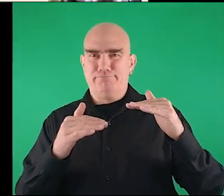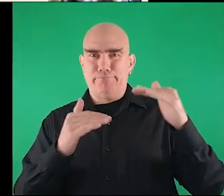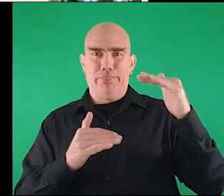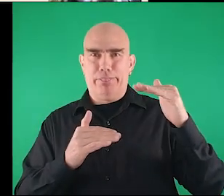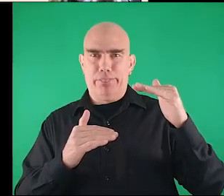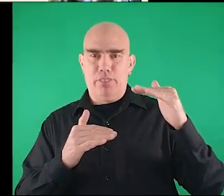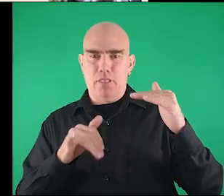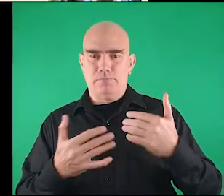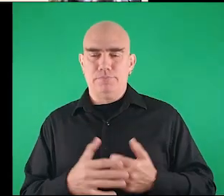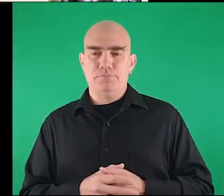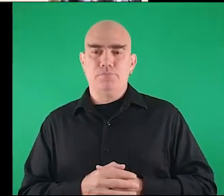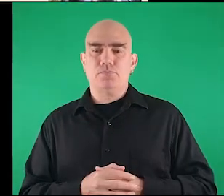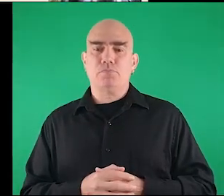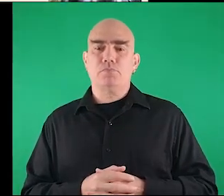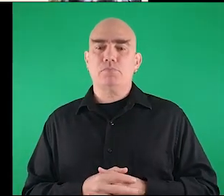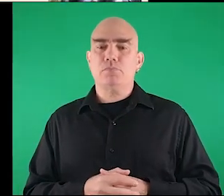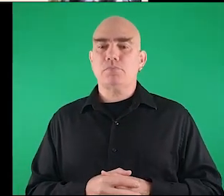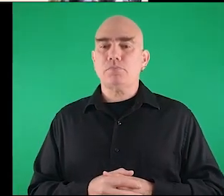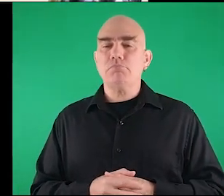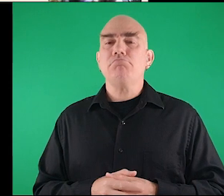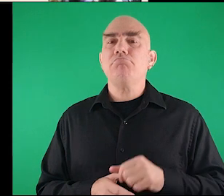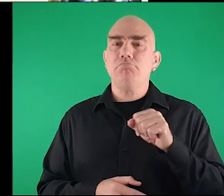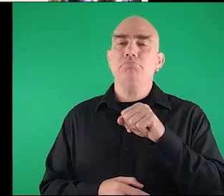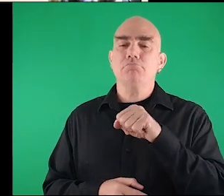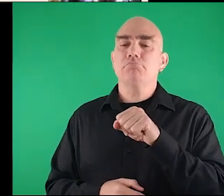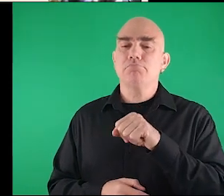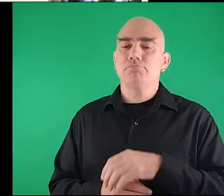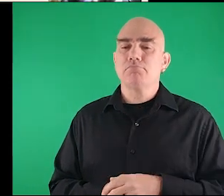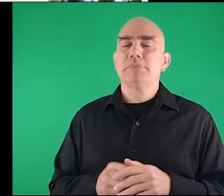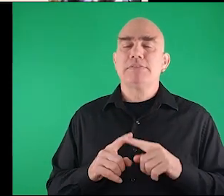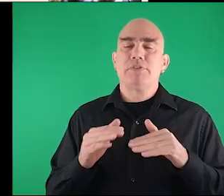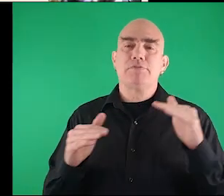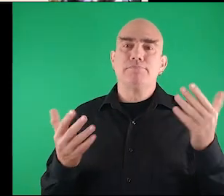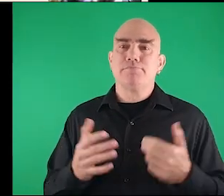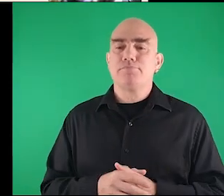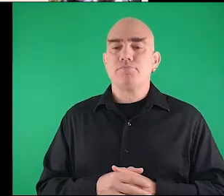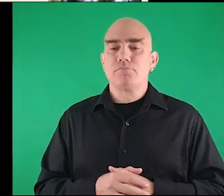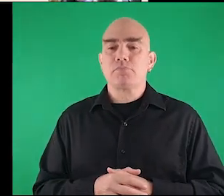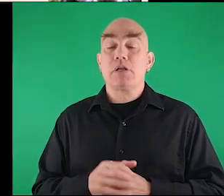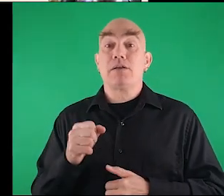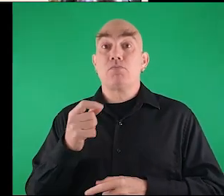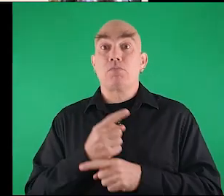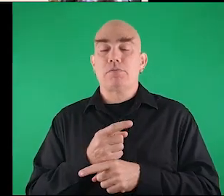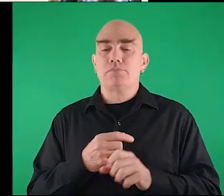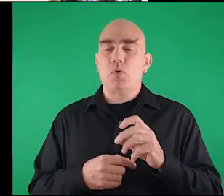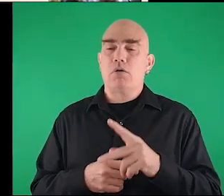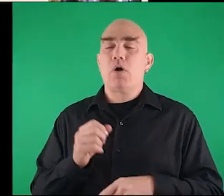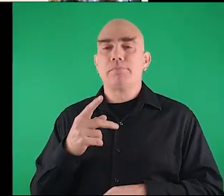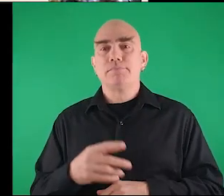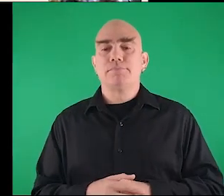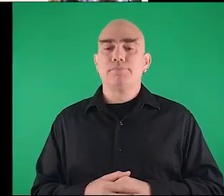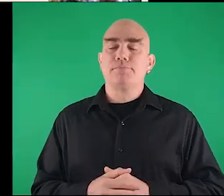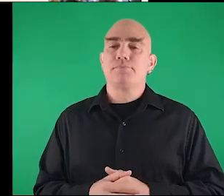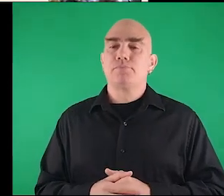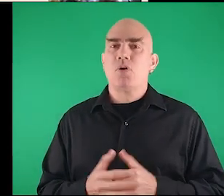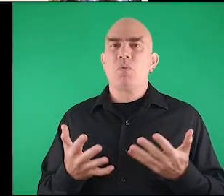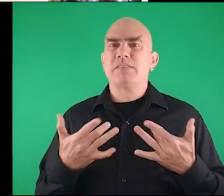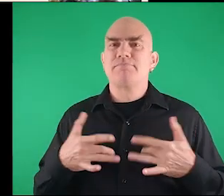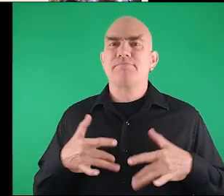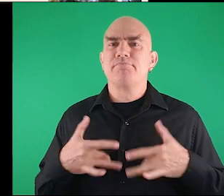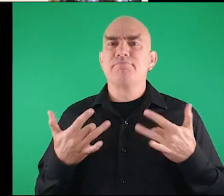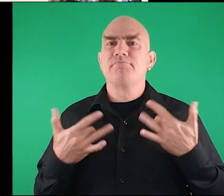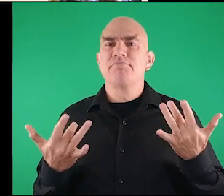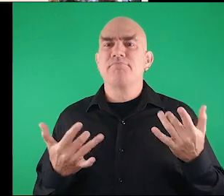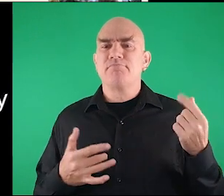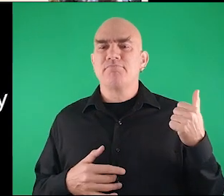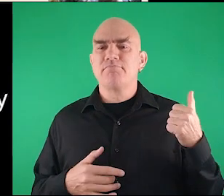a kind of a destiny bell yeah different level really yeah okay okay okay and what is going